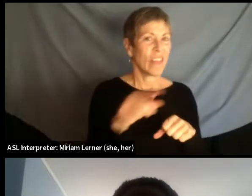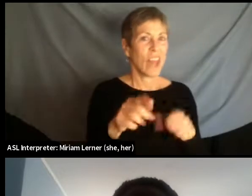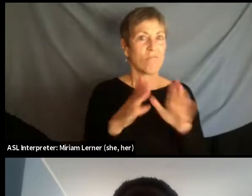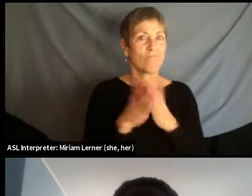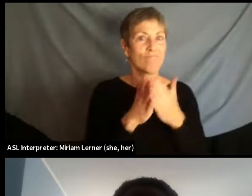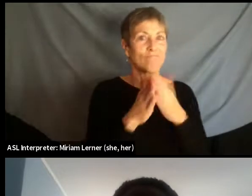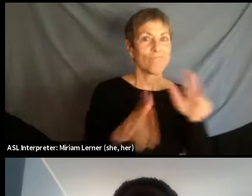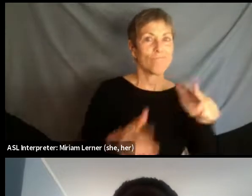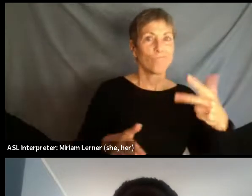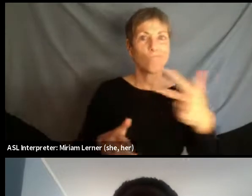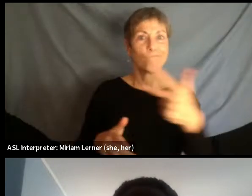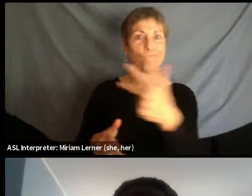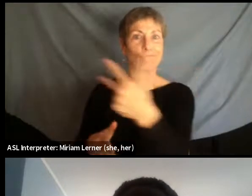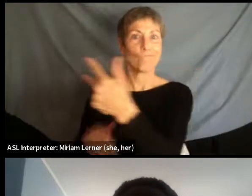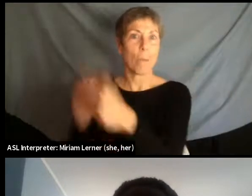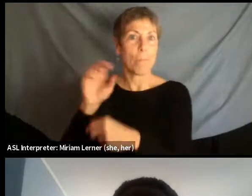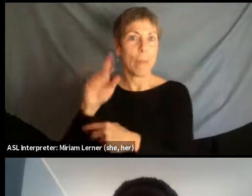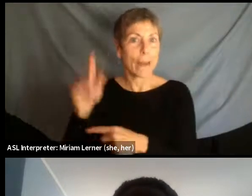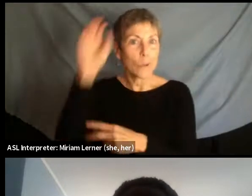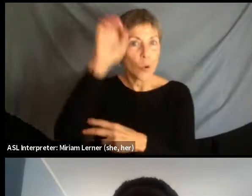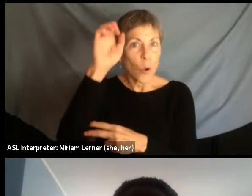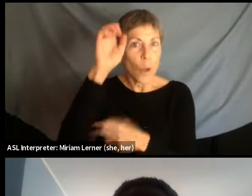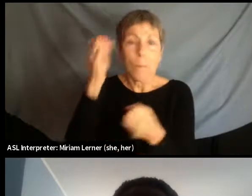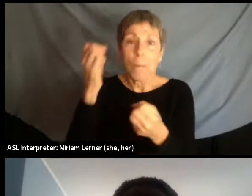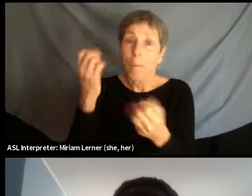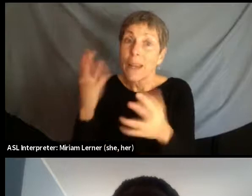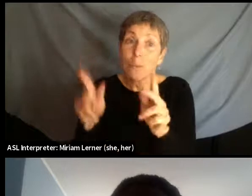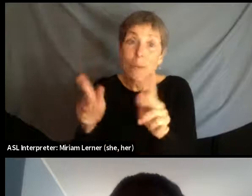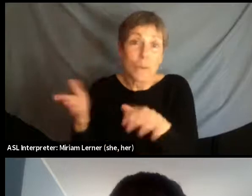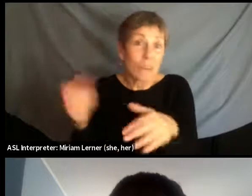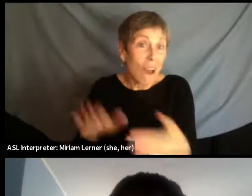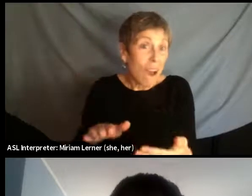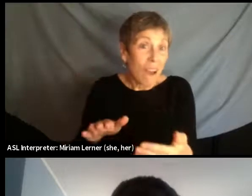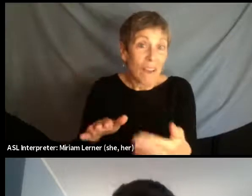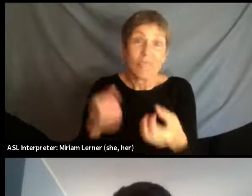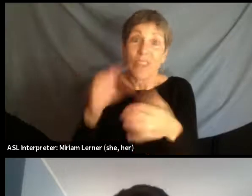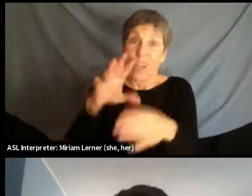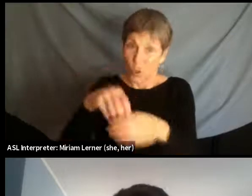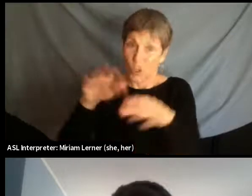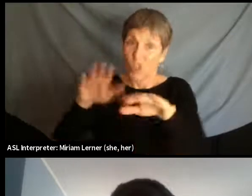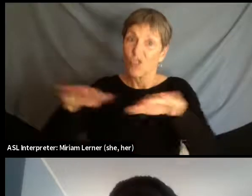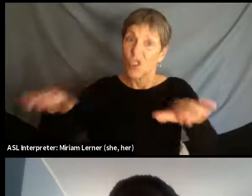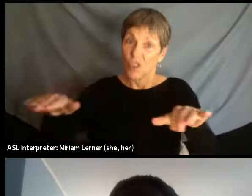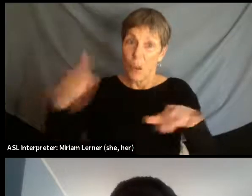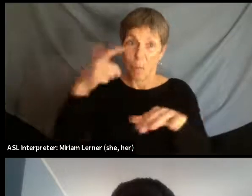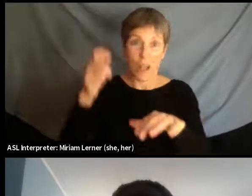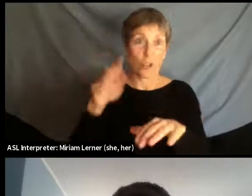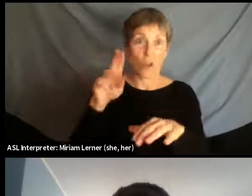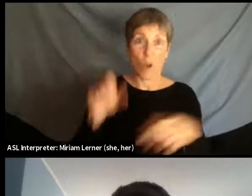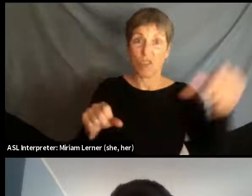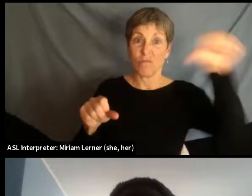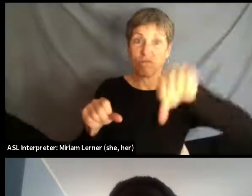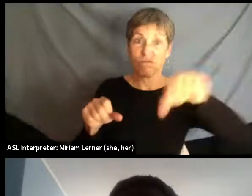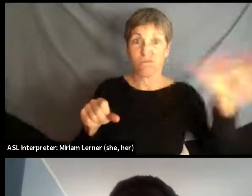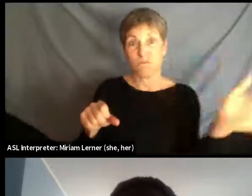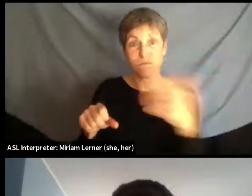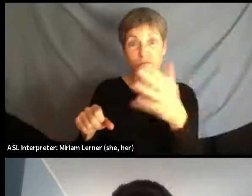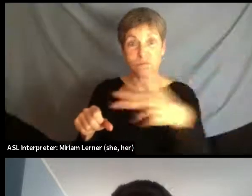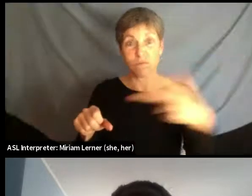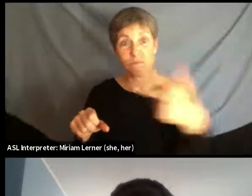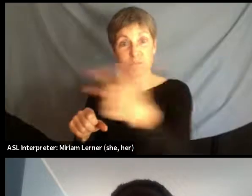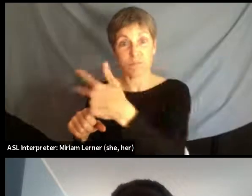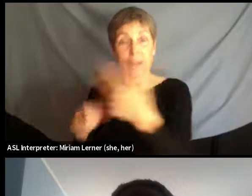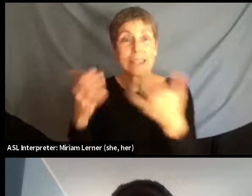ultimately died in World War II. There were a lot of children on that boat. And today with a closed border under Title 42,